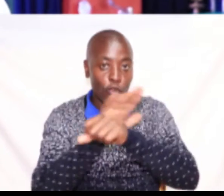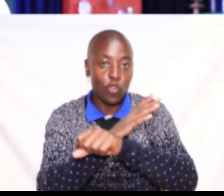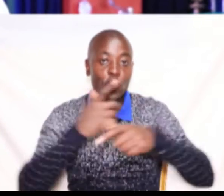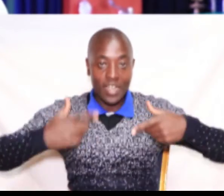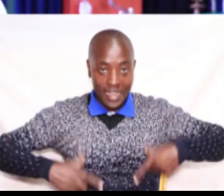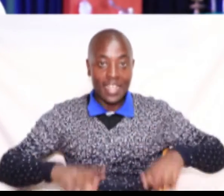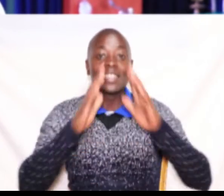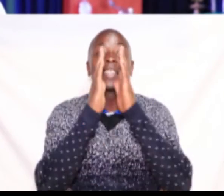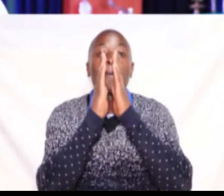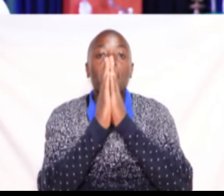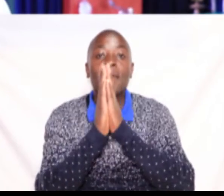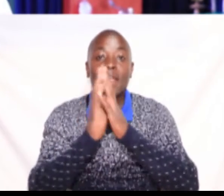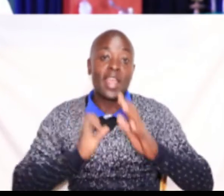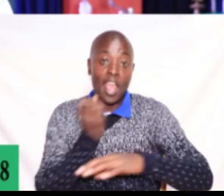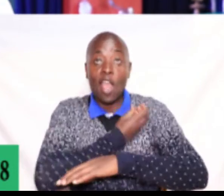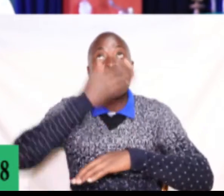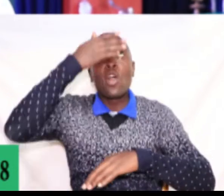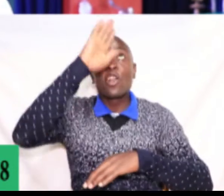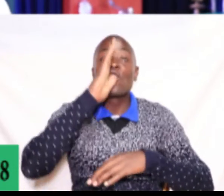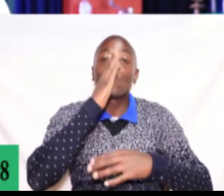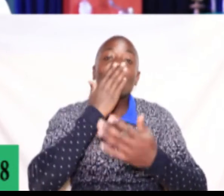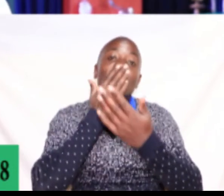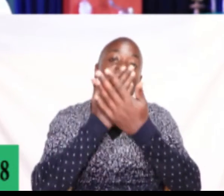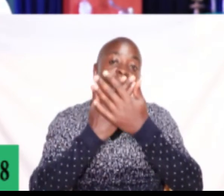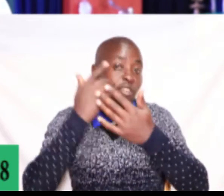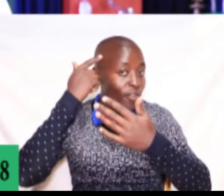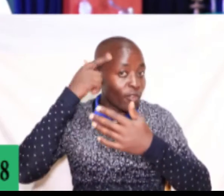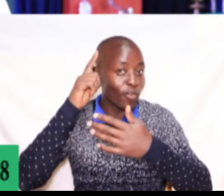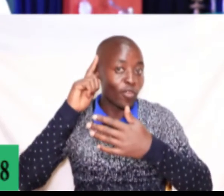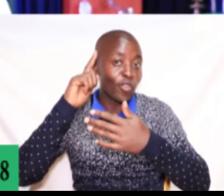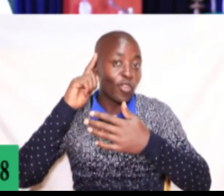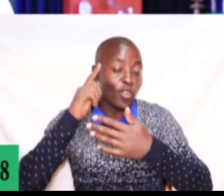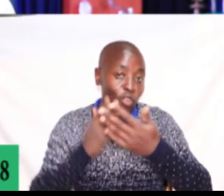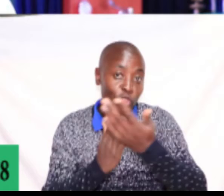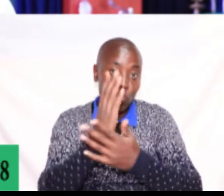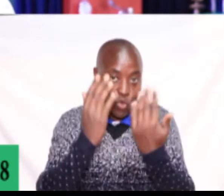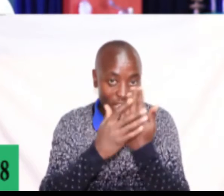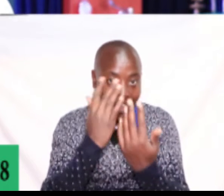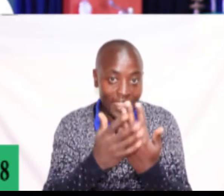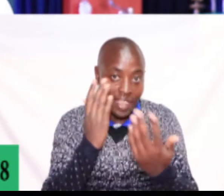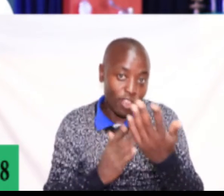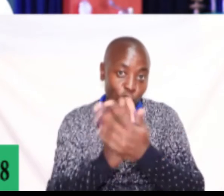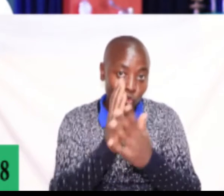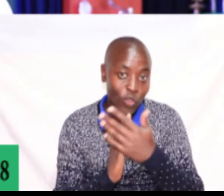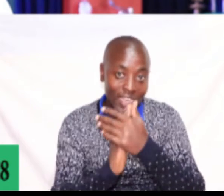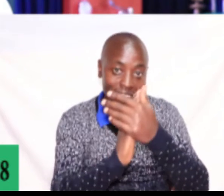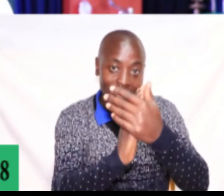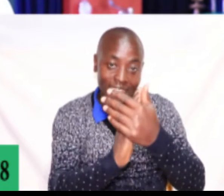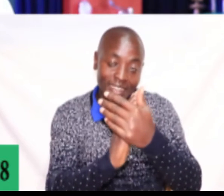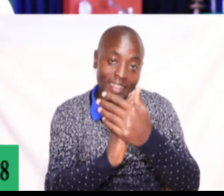Let us pray. Our God, we thank you for your leading, through your care, through your guidance,